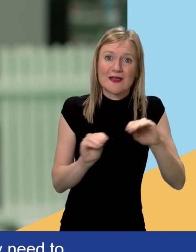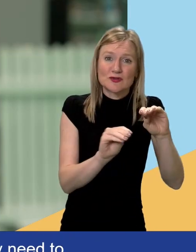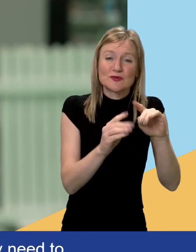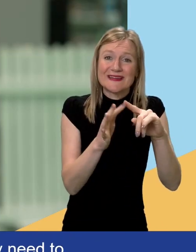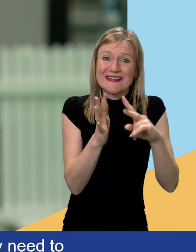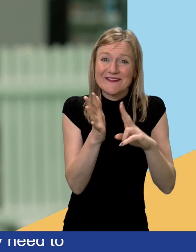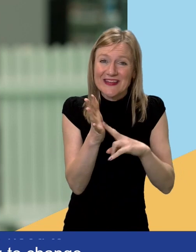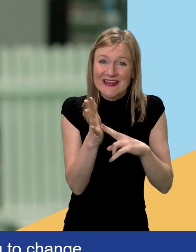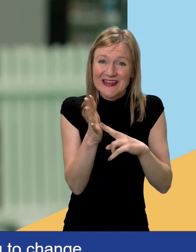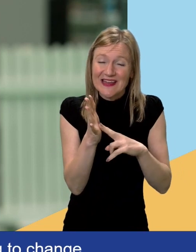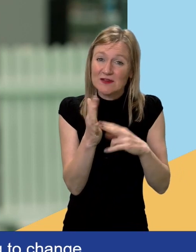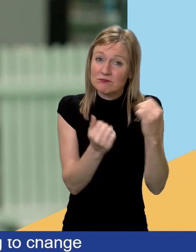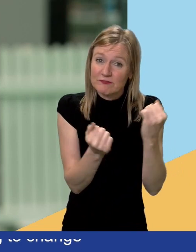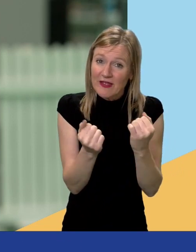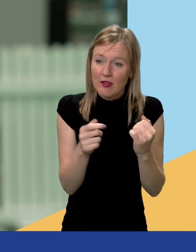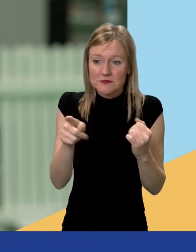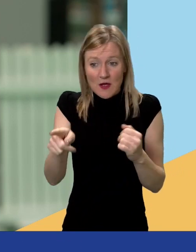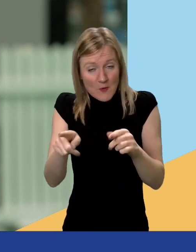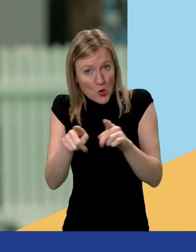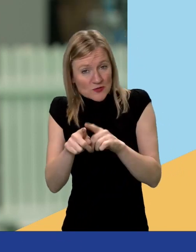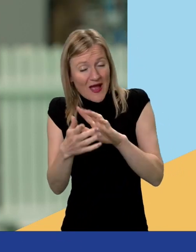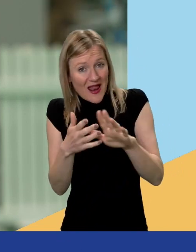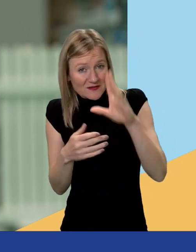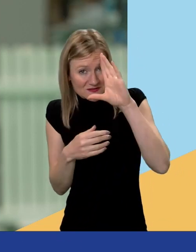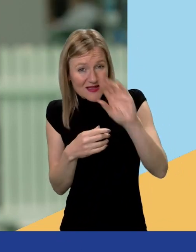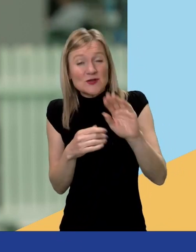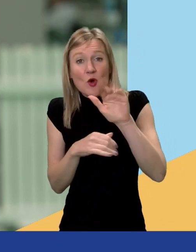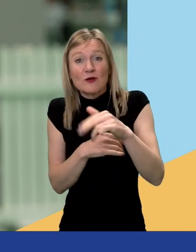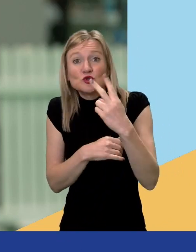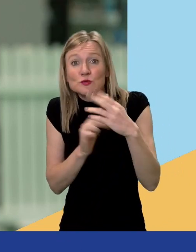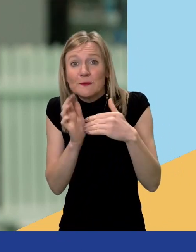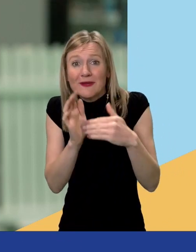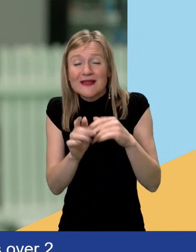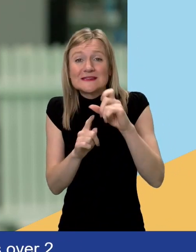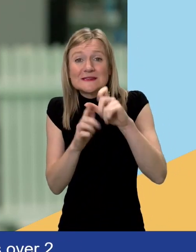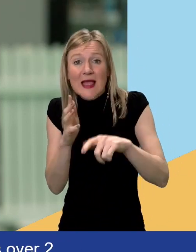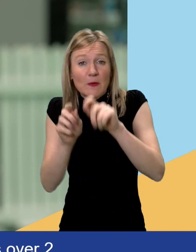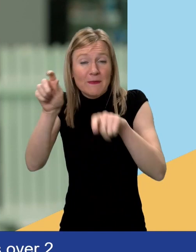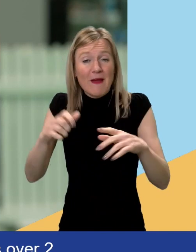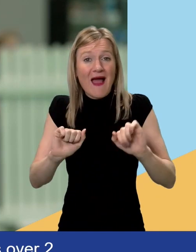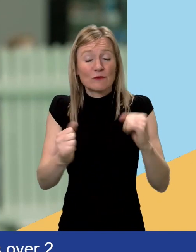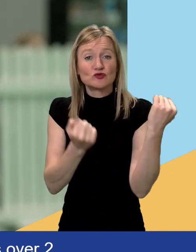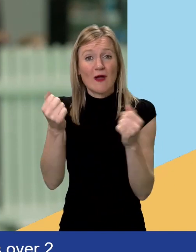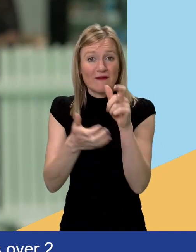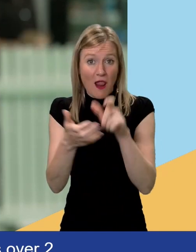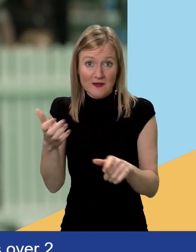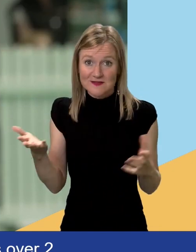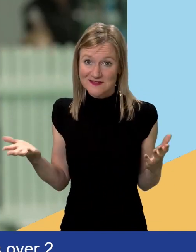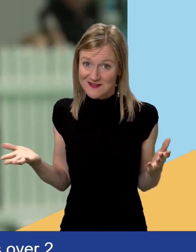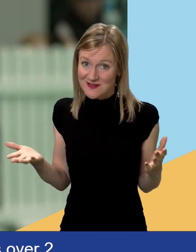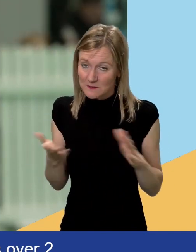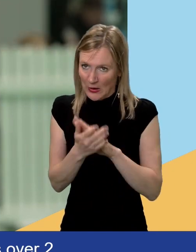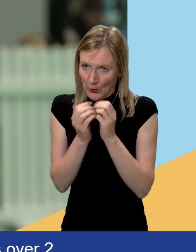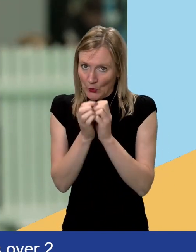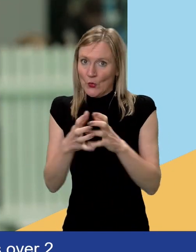customers. There's over, I think it's over 2 million disabled people who have driving licenses. So, you know, it's a large number